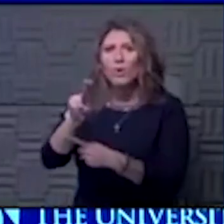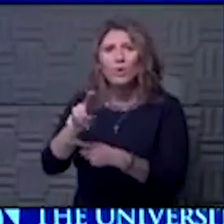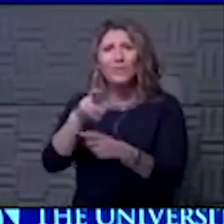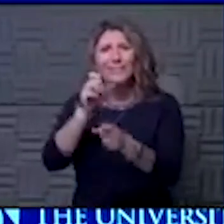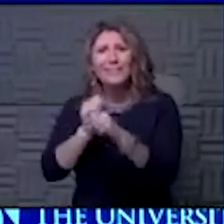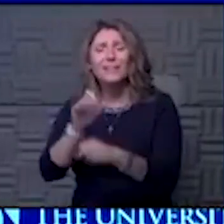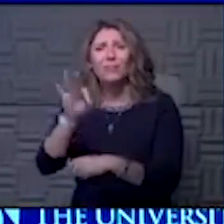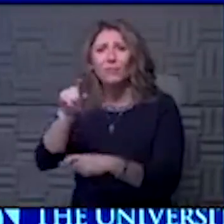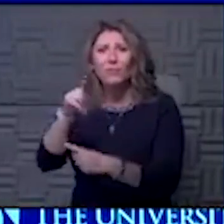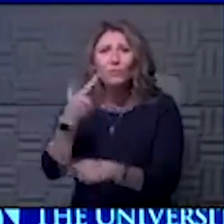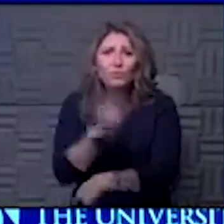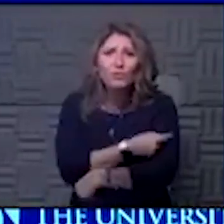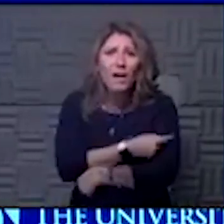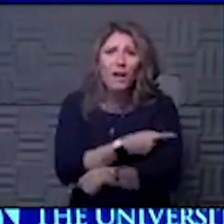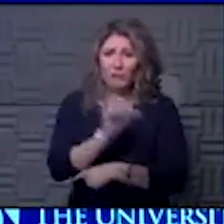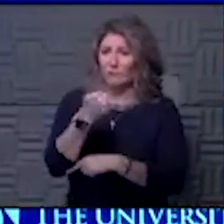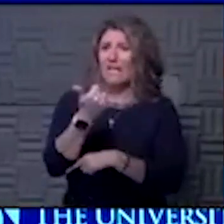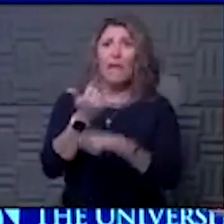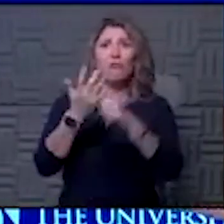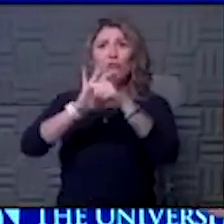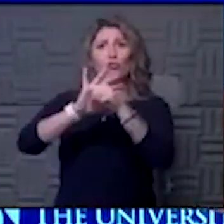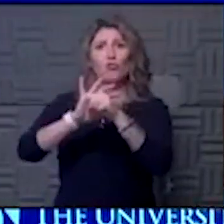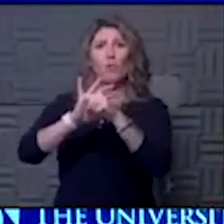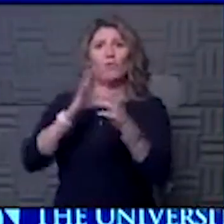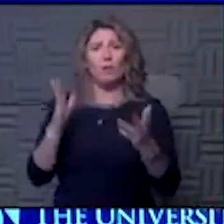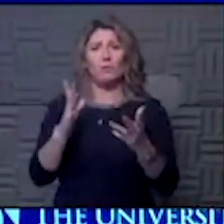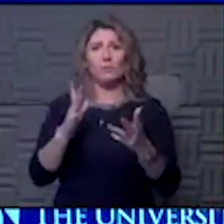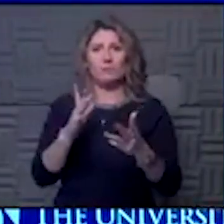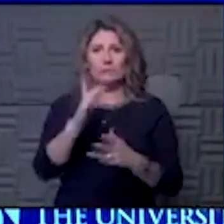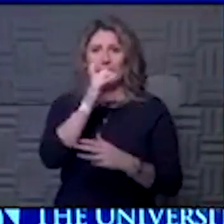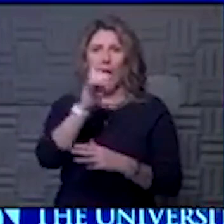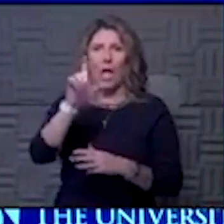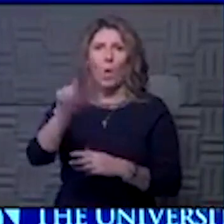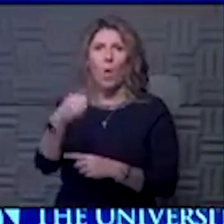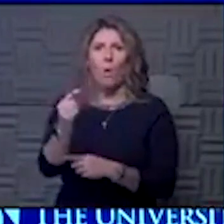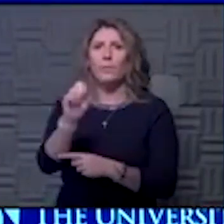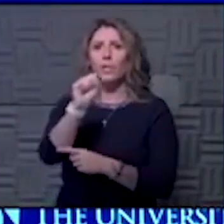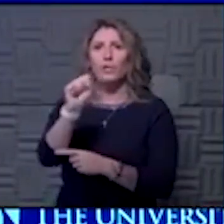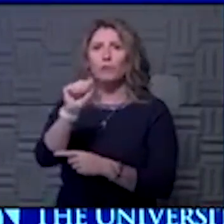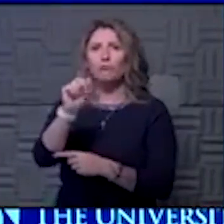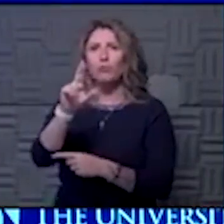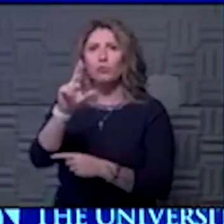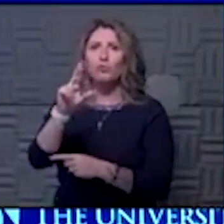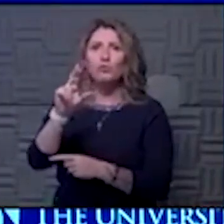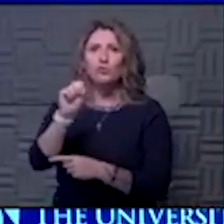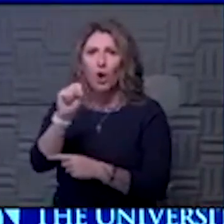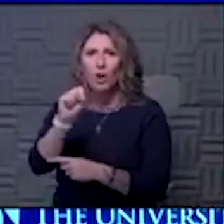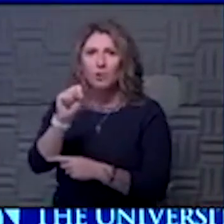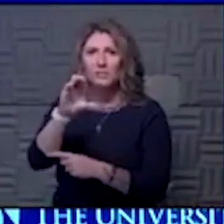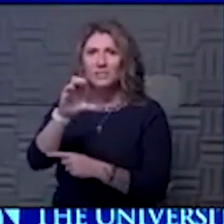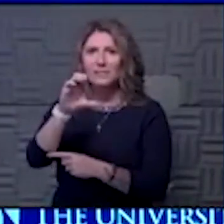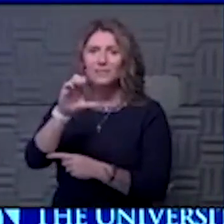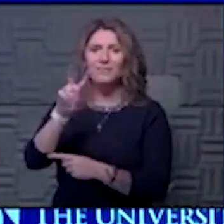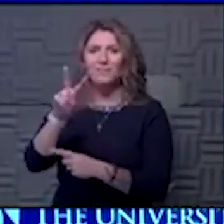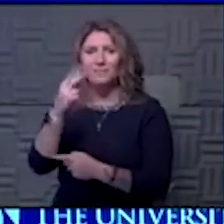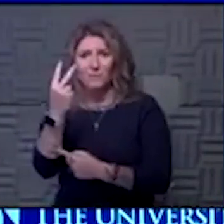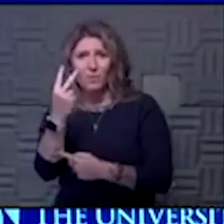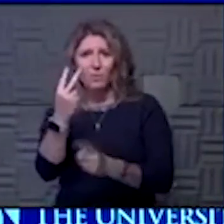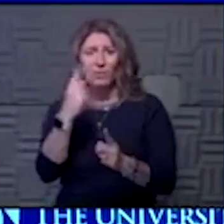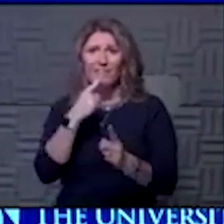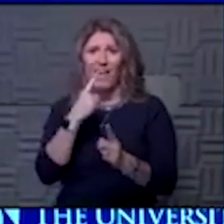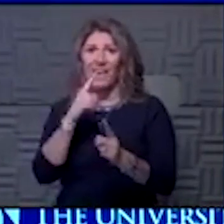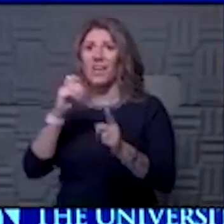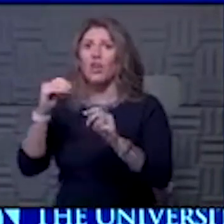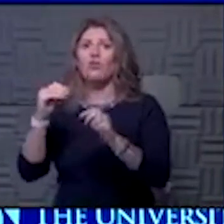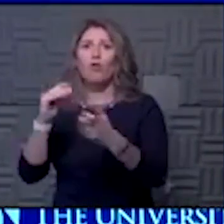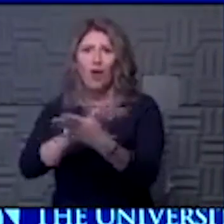shot. There's all the other coronaviruses besides the one SARS-CoV-2 that causes COVID-19. All those things are out there. So we